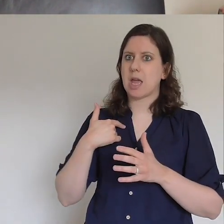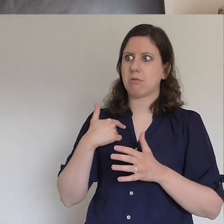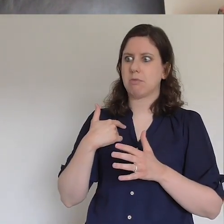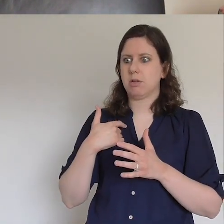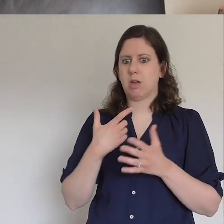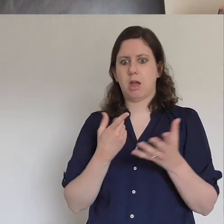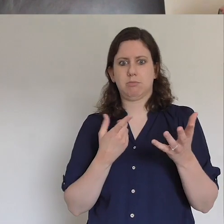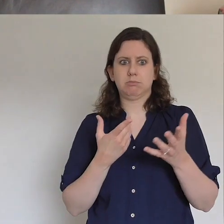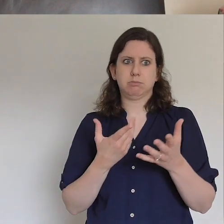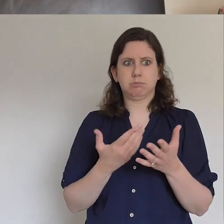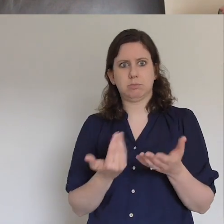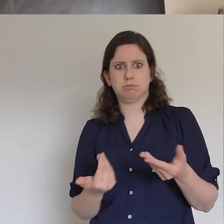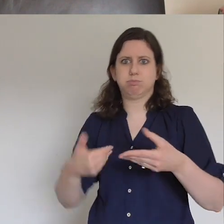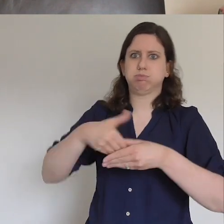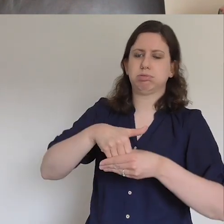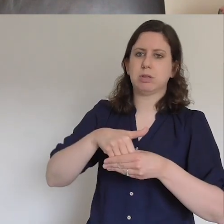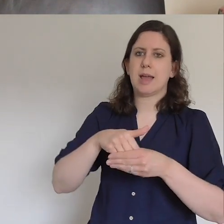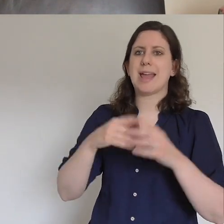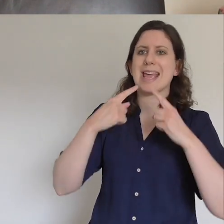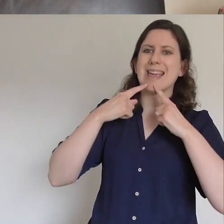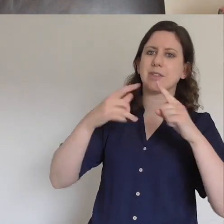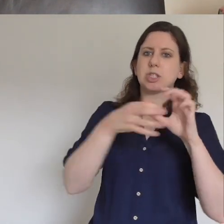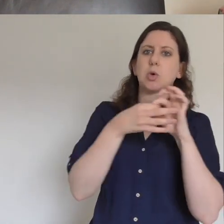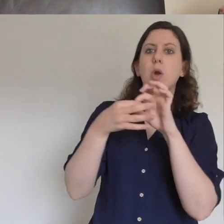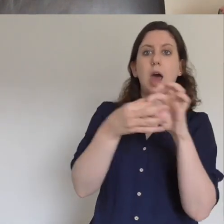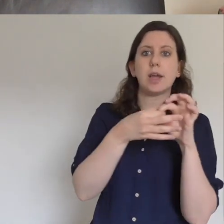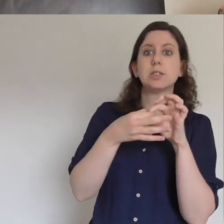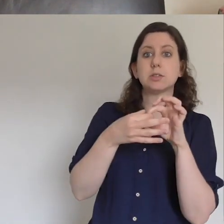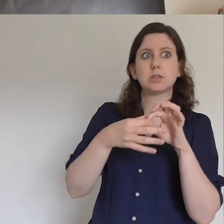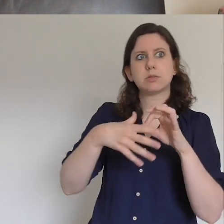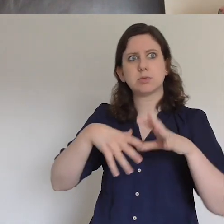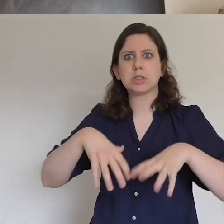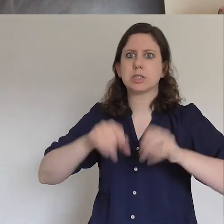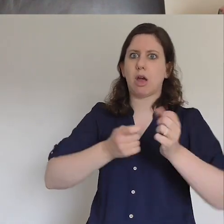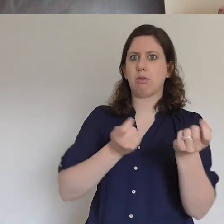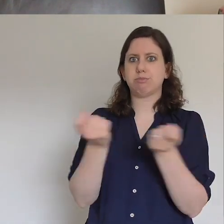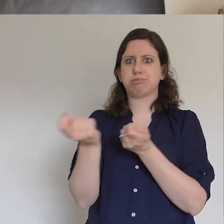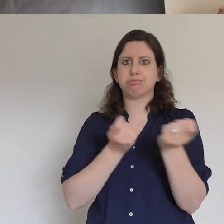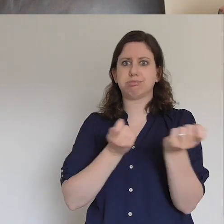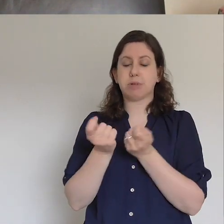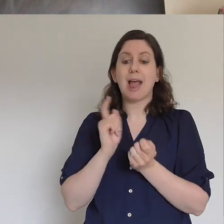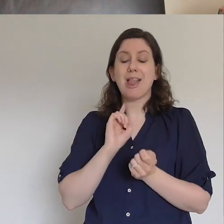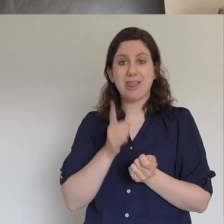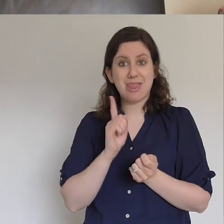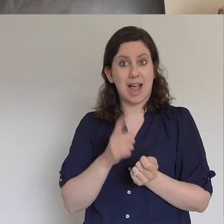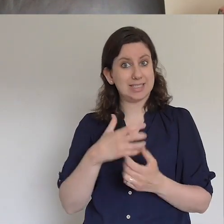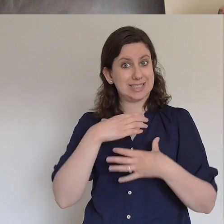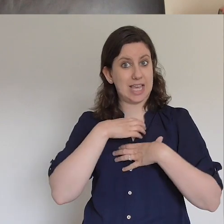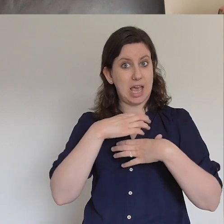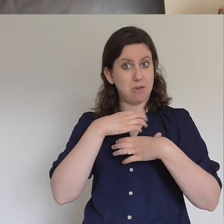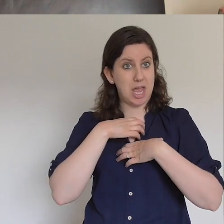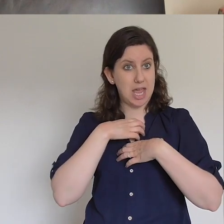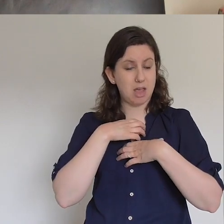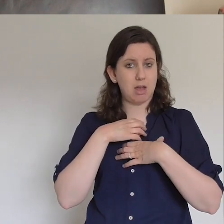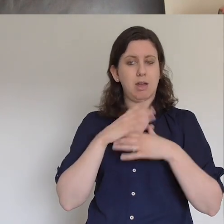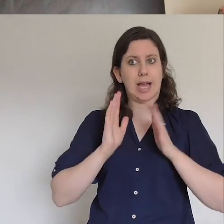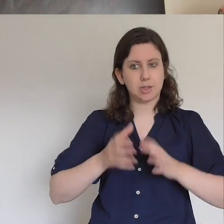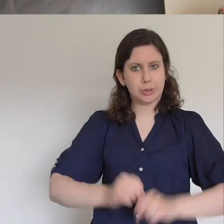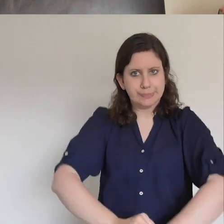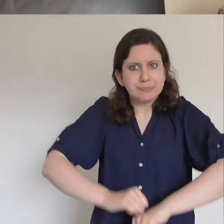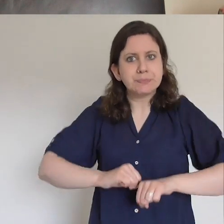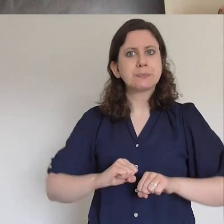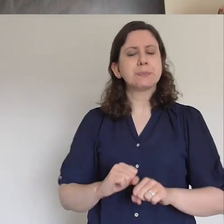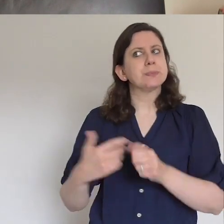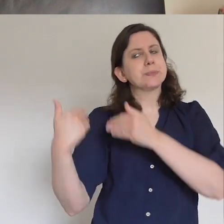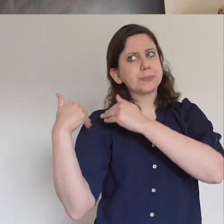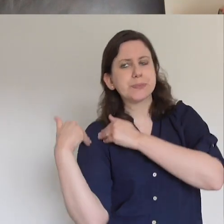scared but it's that you have a choice does the fear stop you or do you find the courage and the bravery with Jesus to keep going and